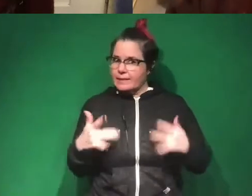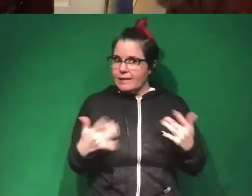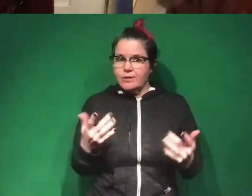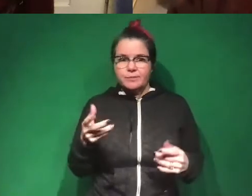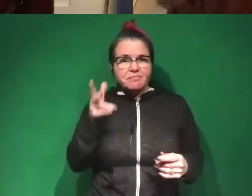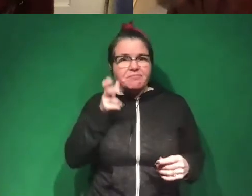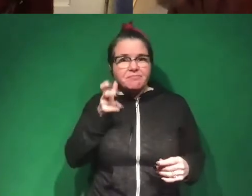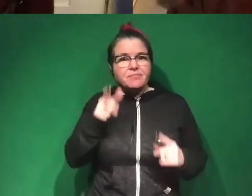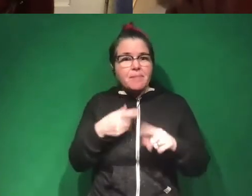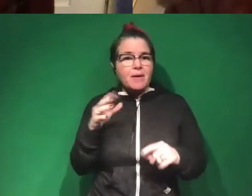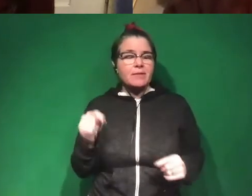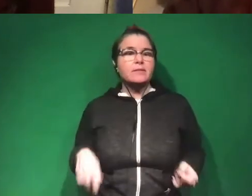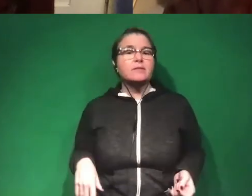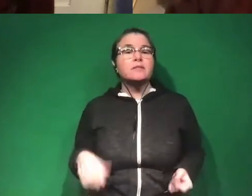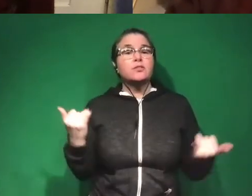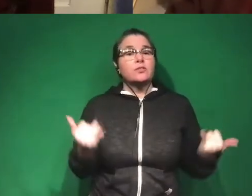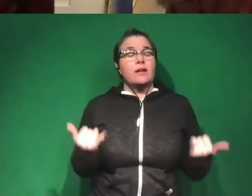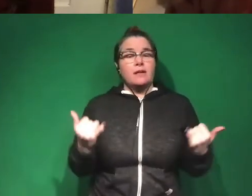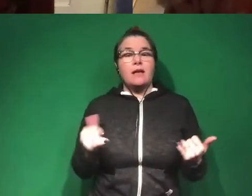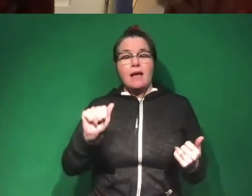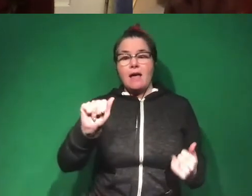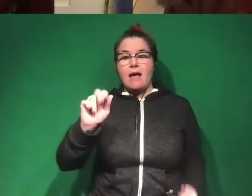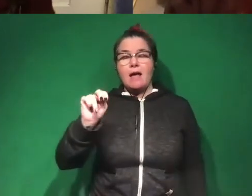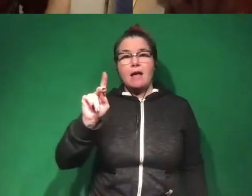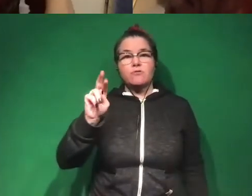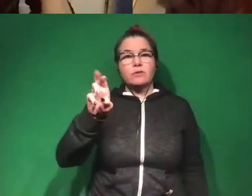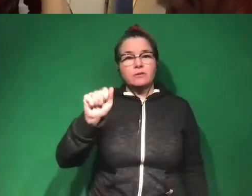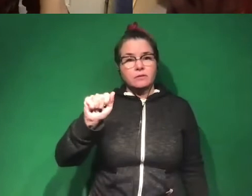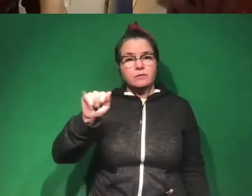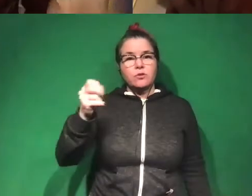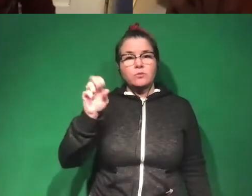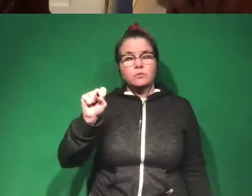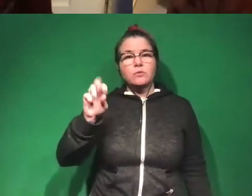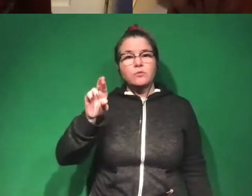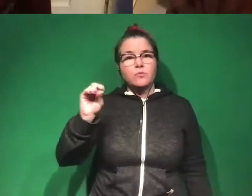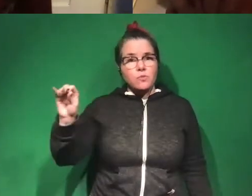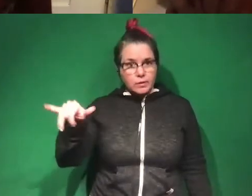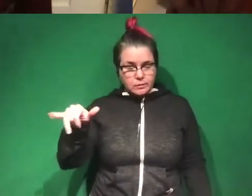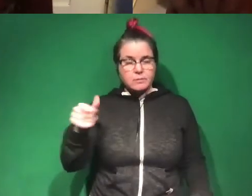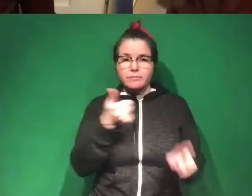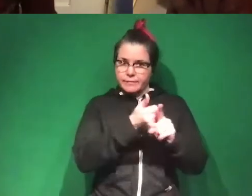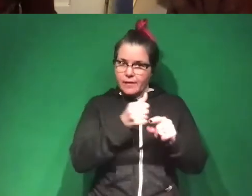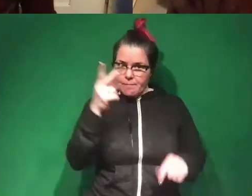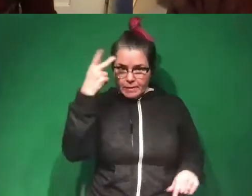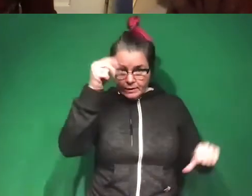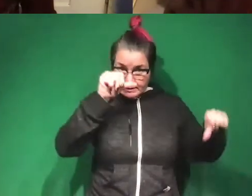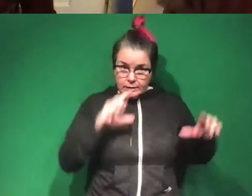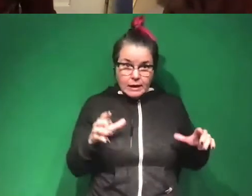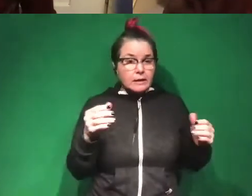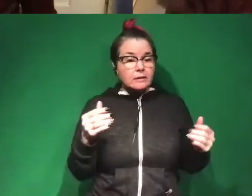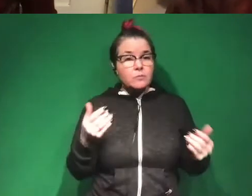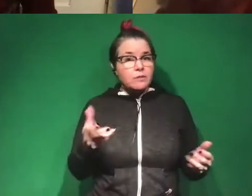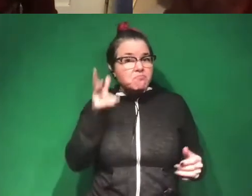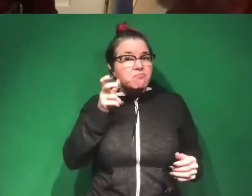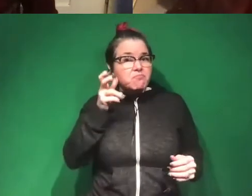about it. So today we have Andrea Jones-Roy joining us. She is a political scientist and we're gonna hear